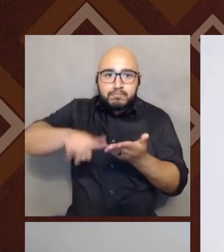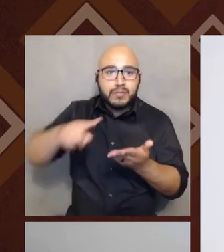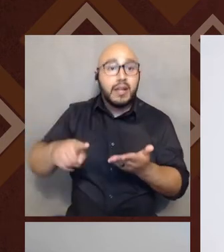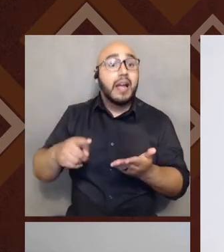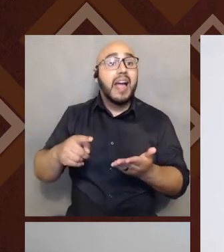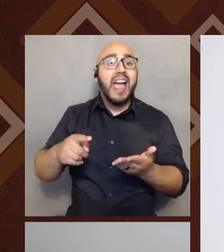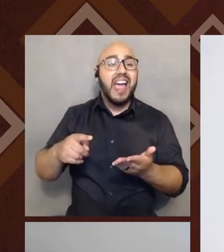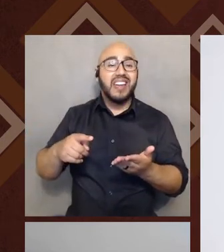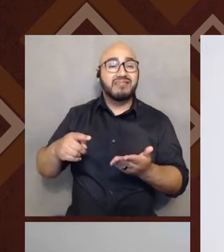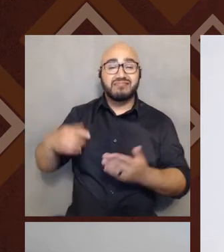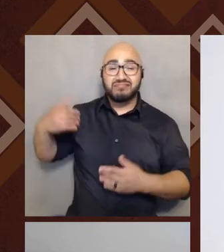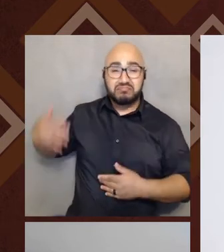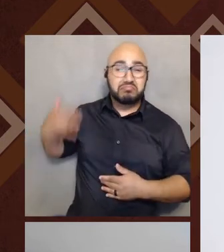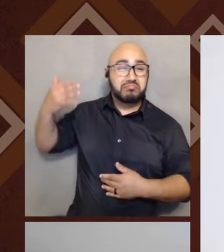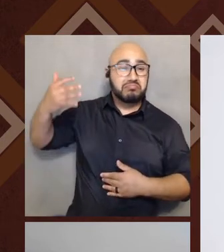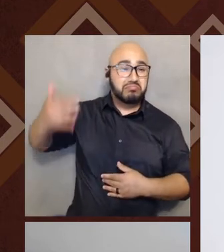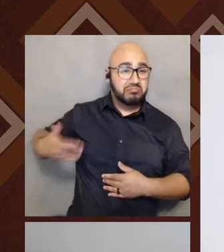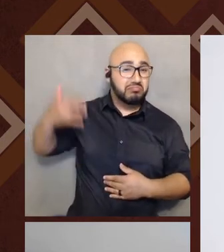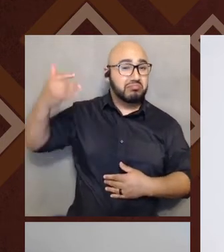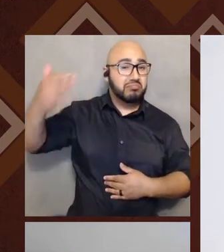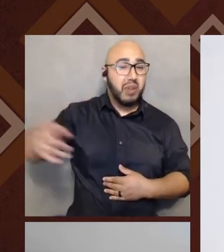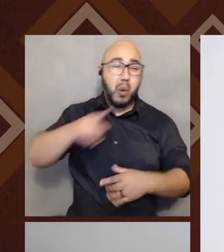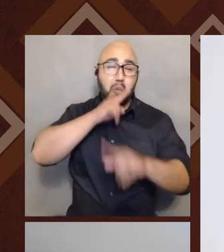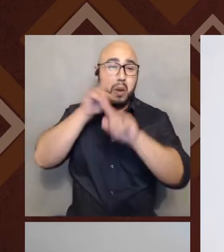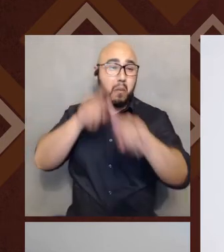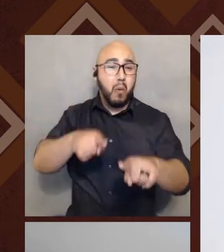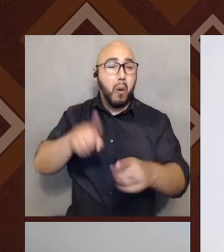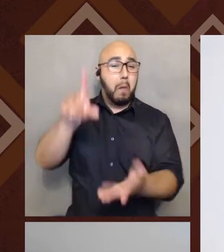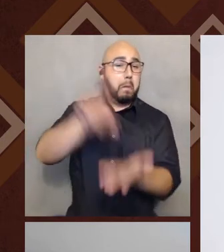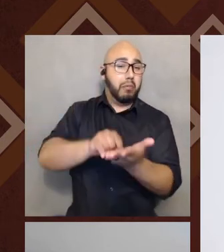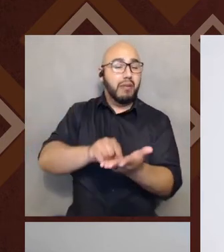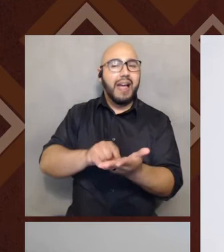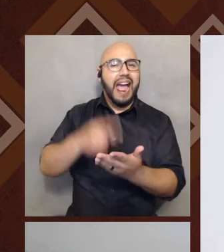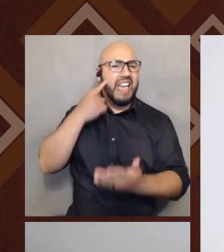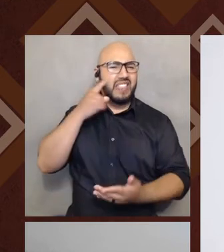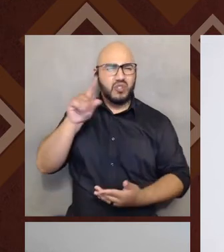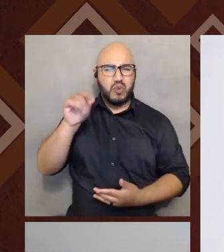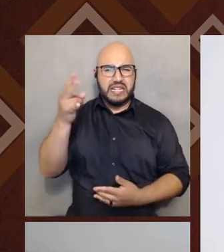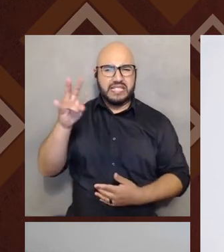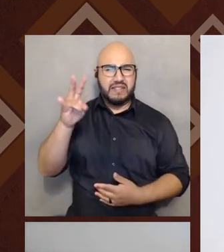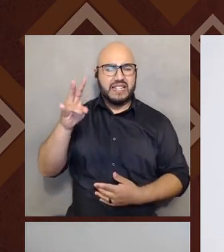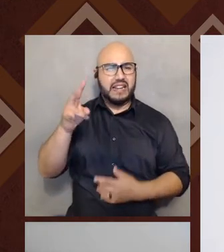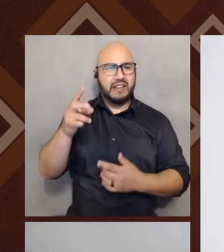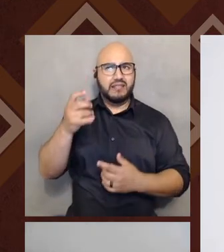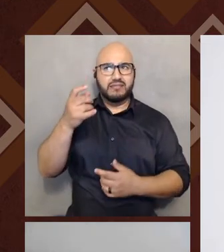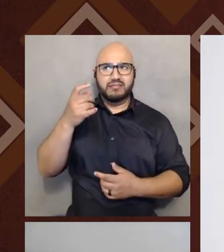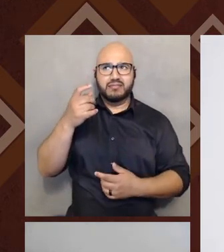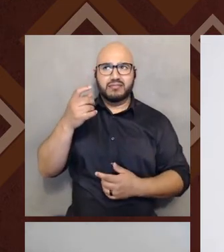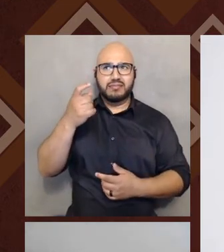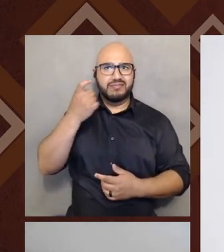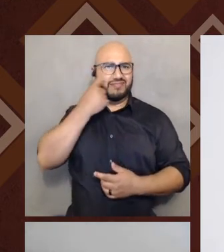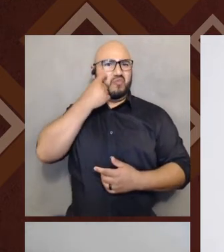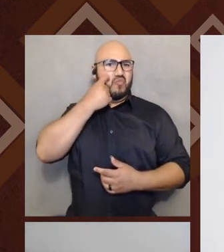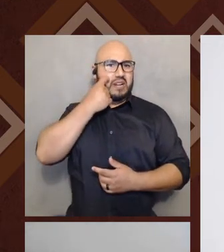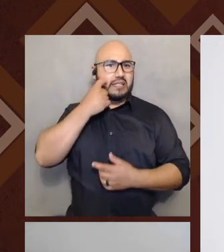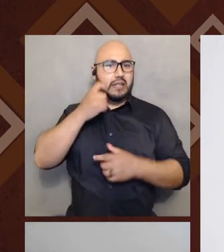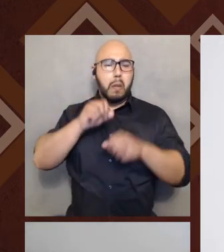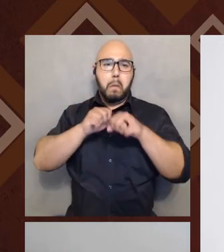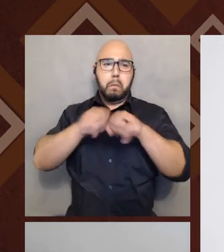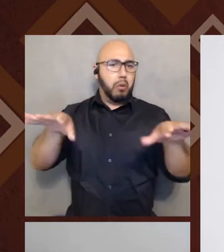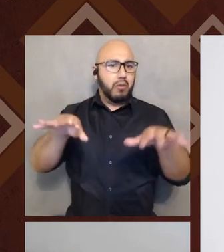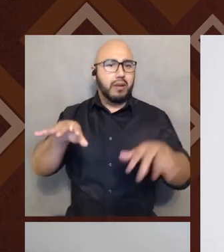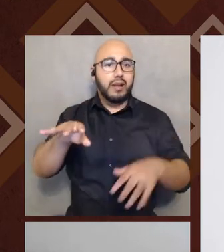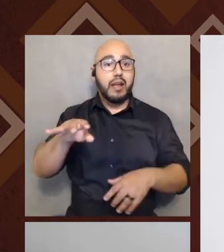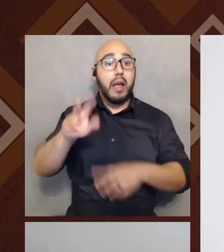often. And that's what I think this 2017 is the last, the last big one with, uh, looking at the population of, of about 60